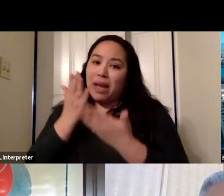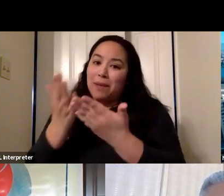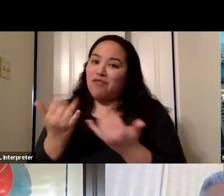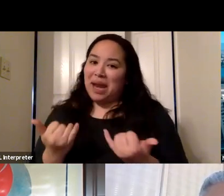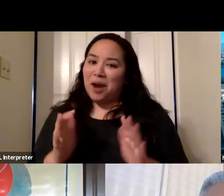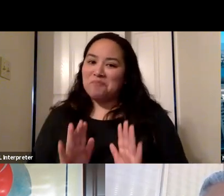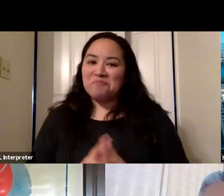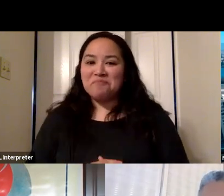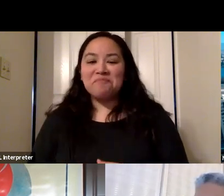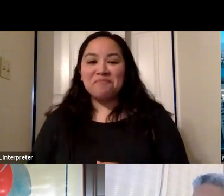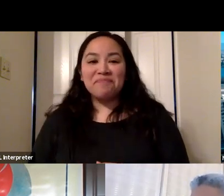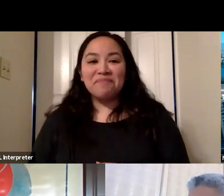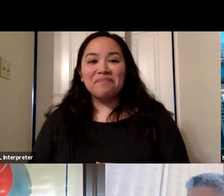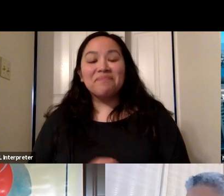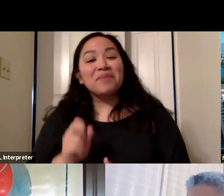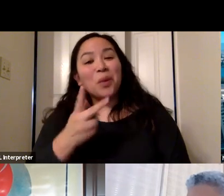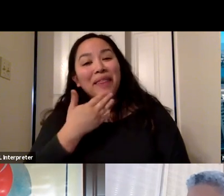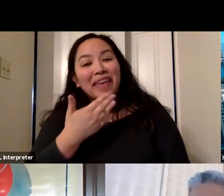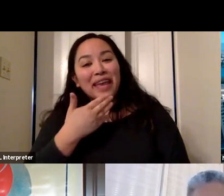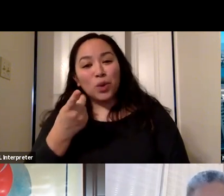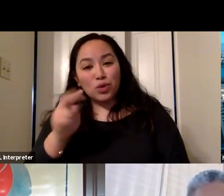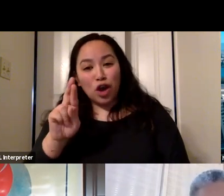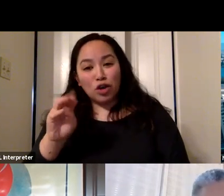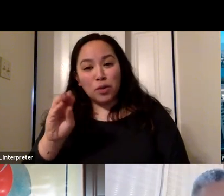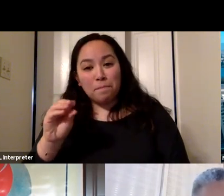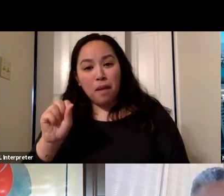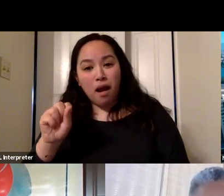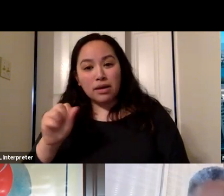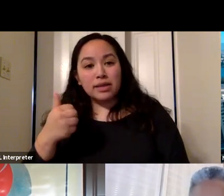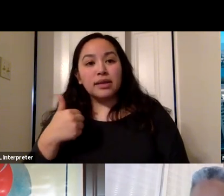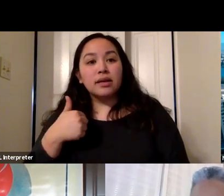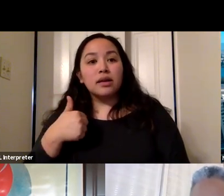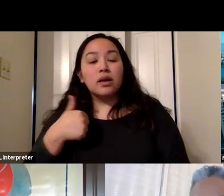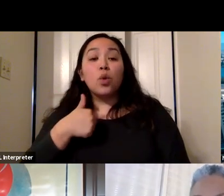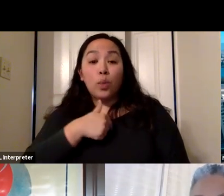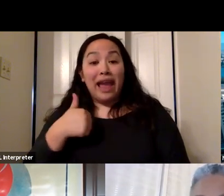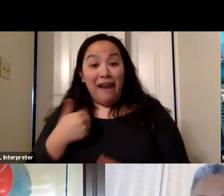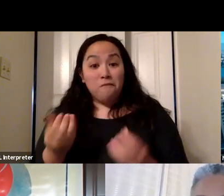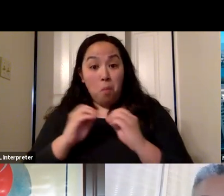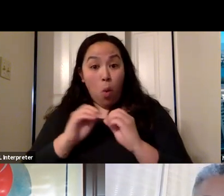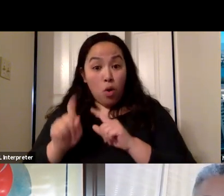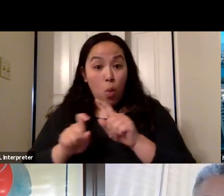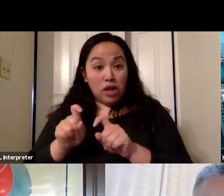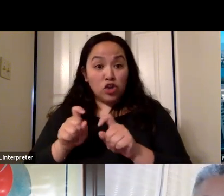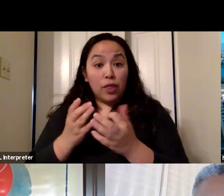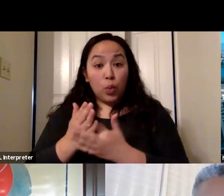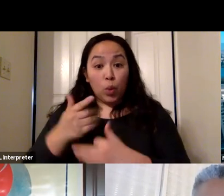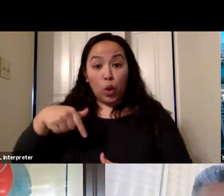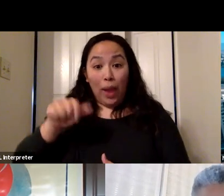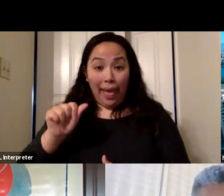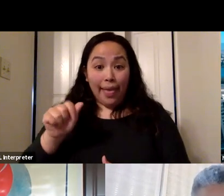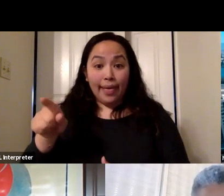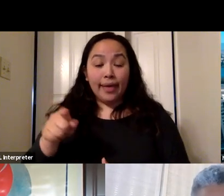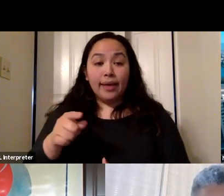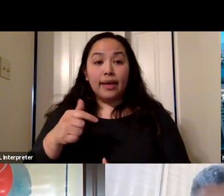Right. Thank you so much, Dr. Moss. We have more questions coming in through our webinar Q&A. I just want to